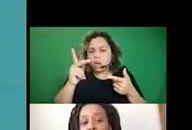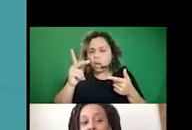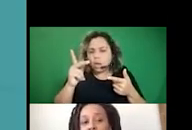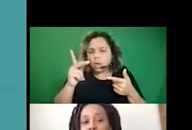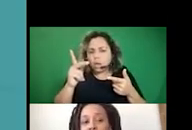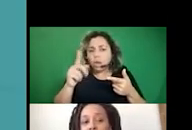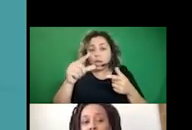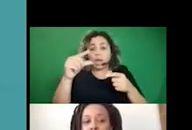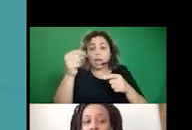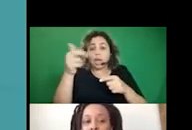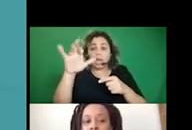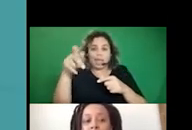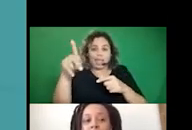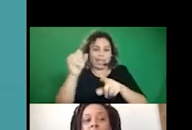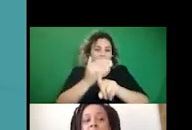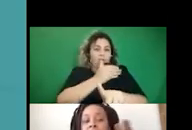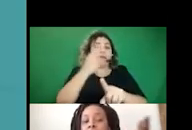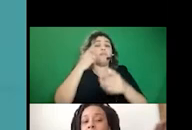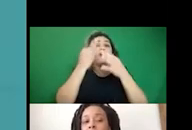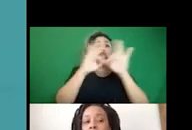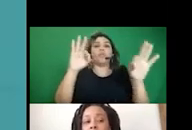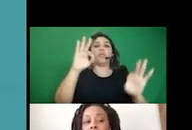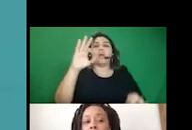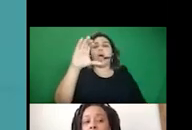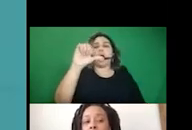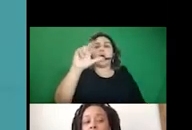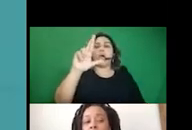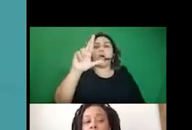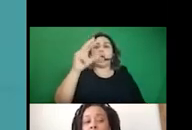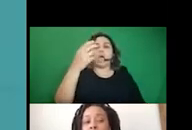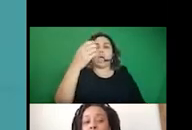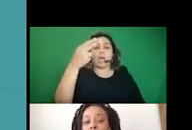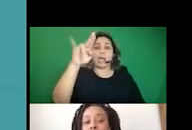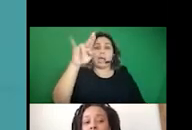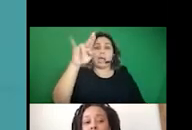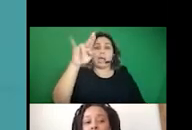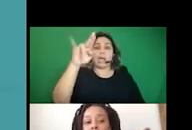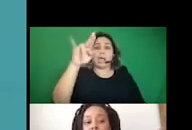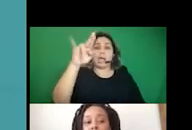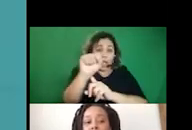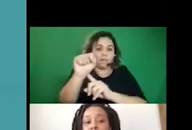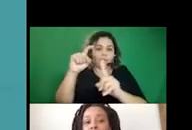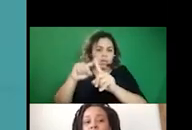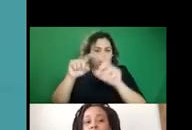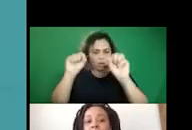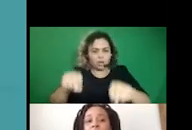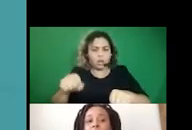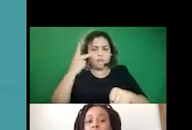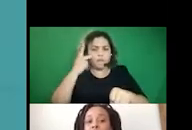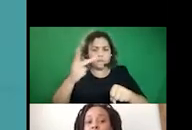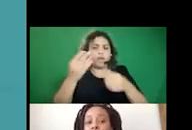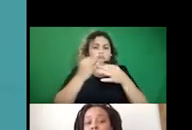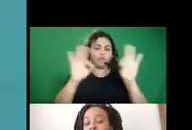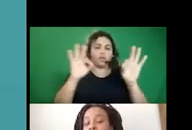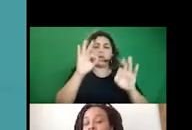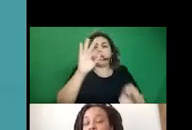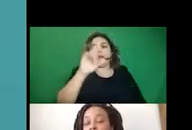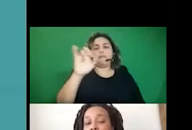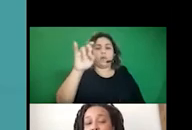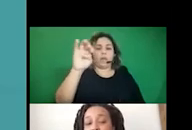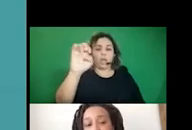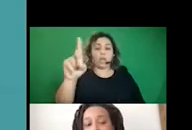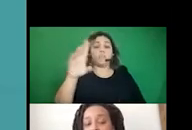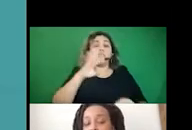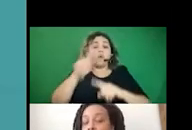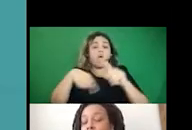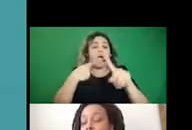graphic is from the Freedom Archives. I got a lot of information from the city center for study of political graphics. And of